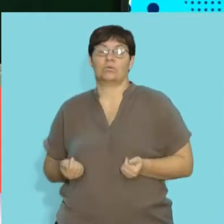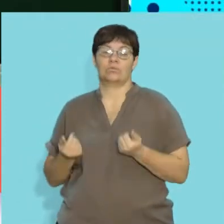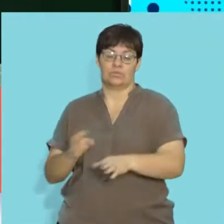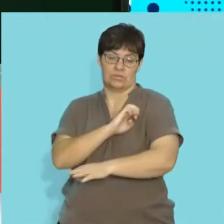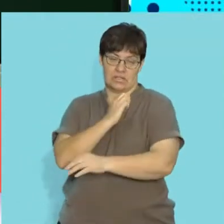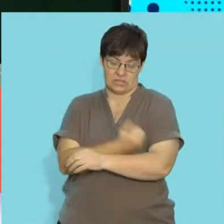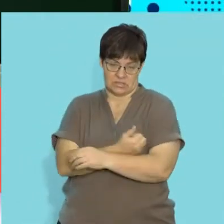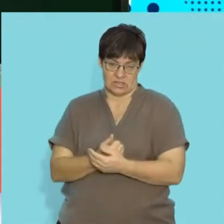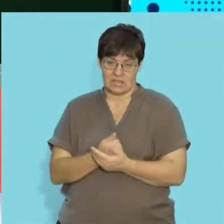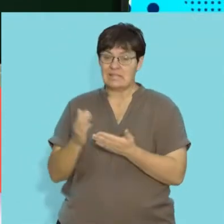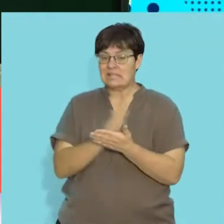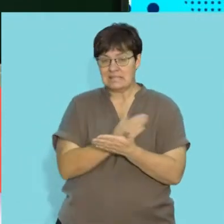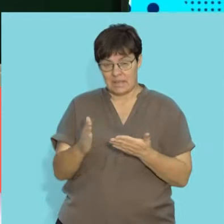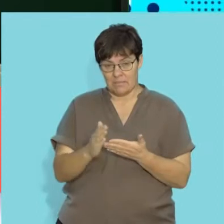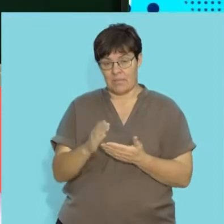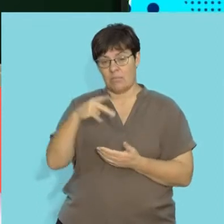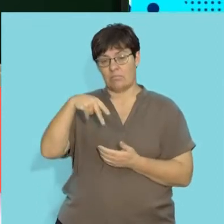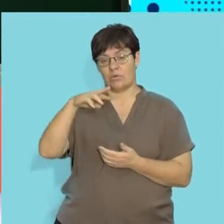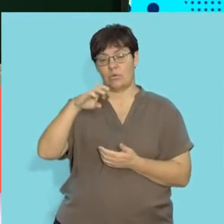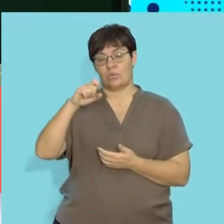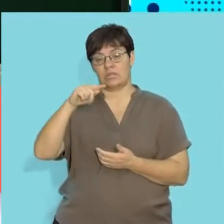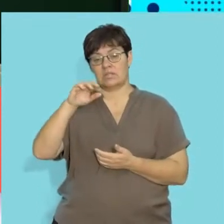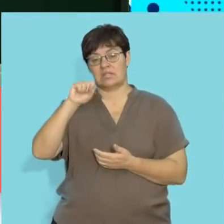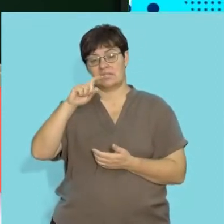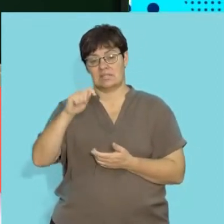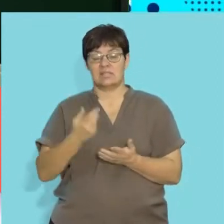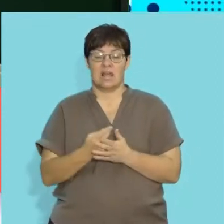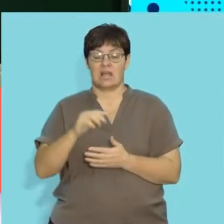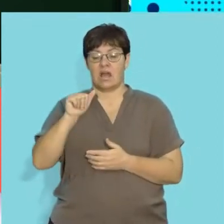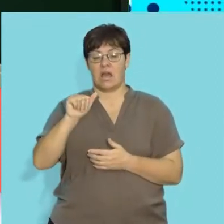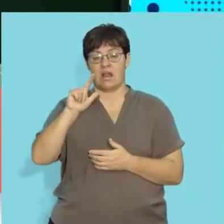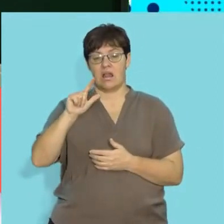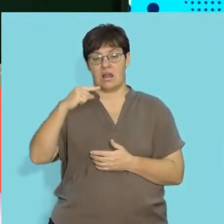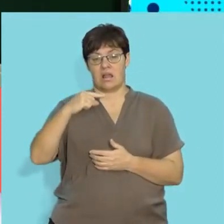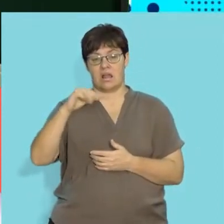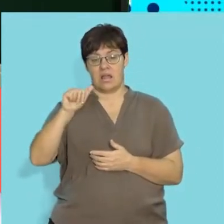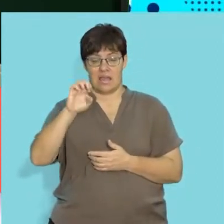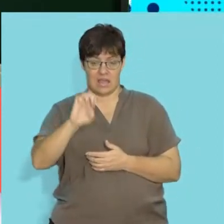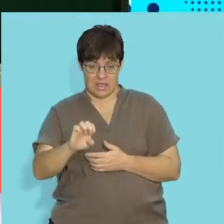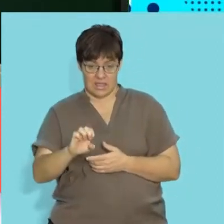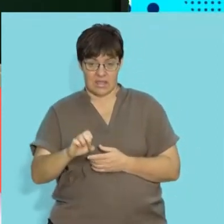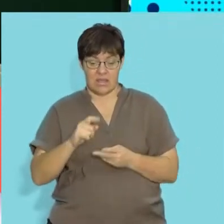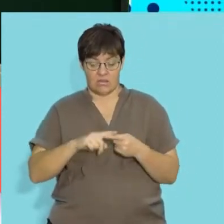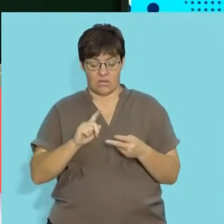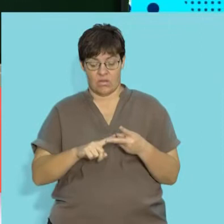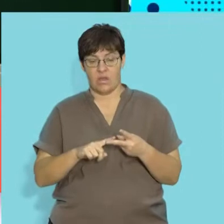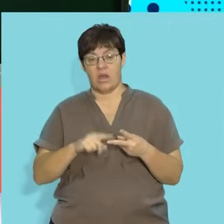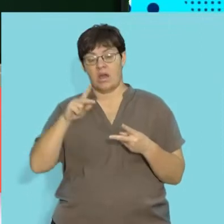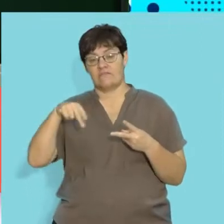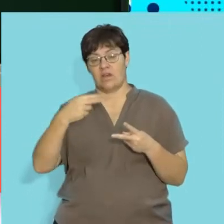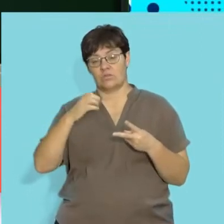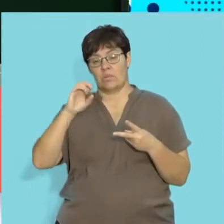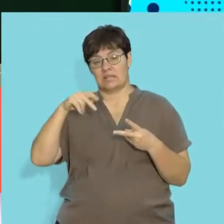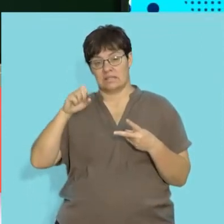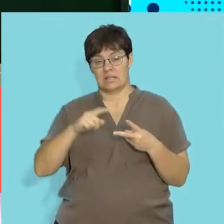that produce energy, some of which are your protists, such as algae, which live in your aquatic environments, your phytoplankton,